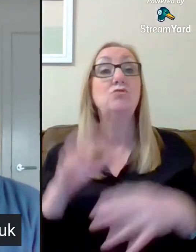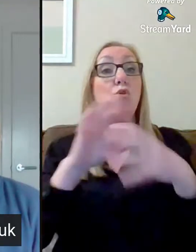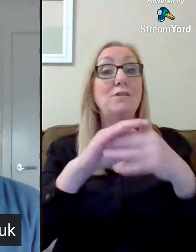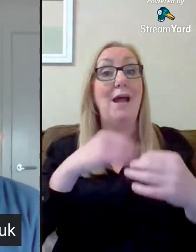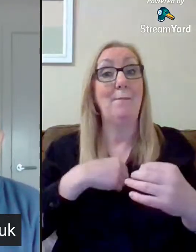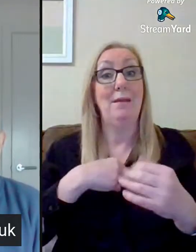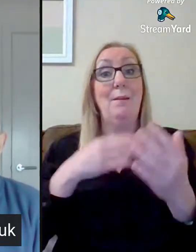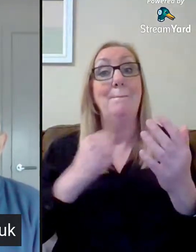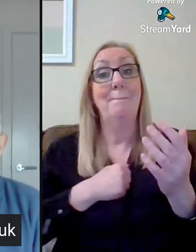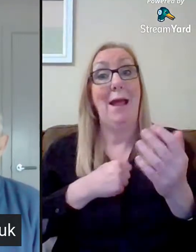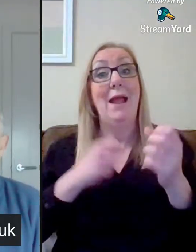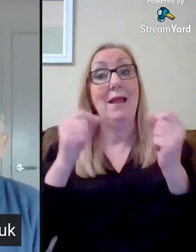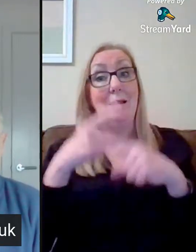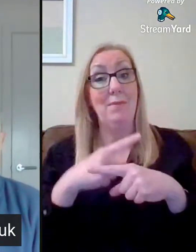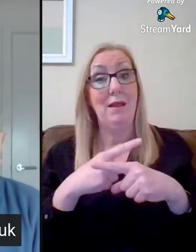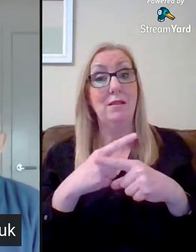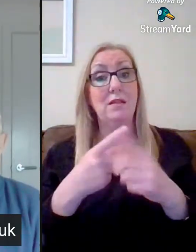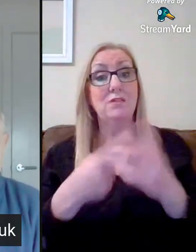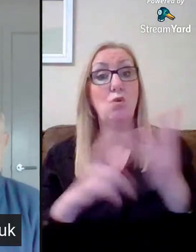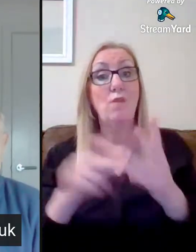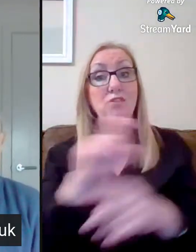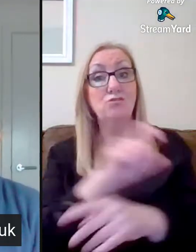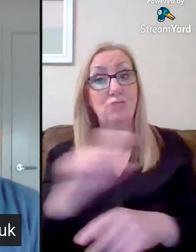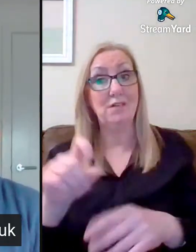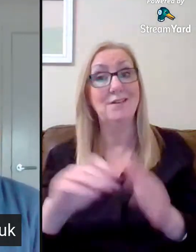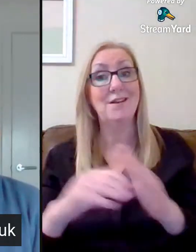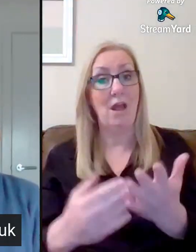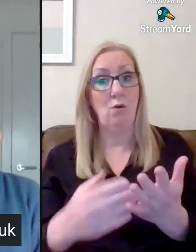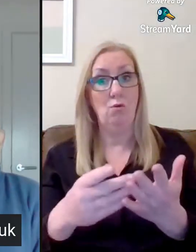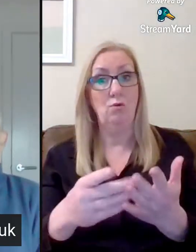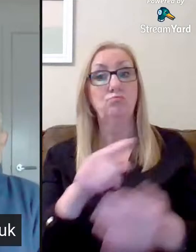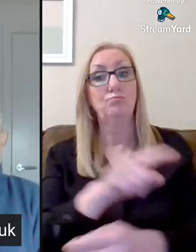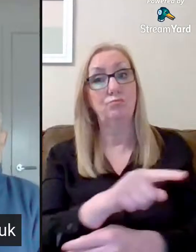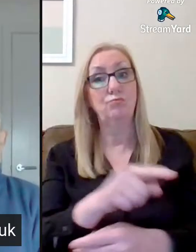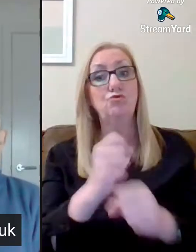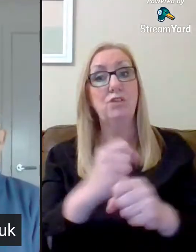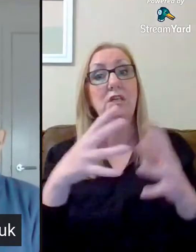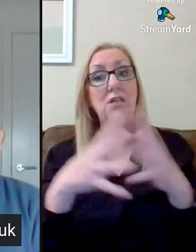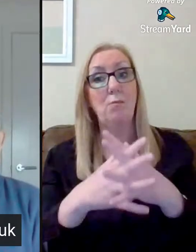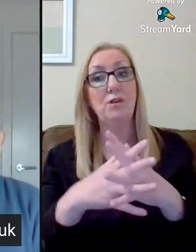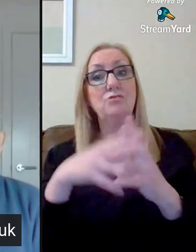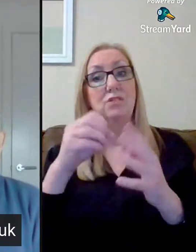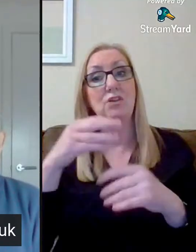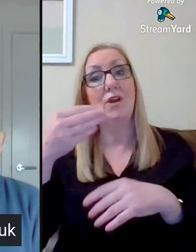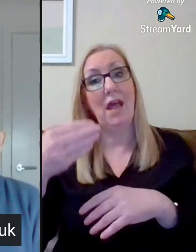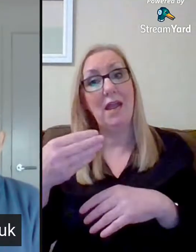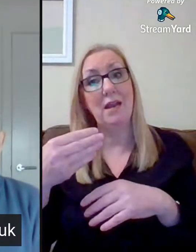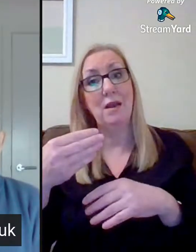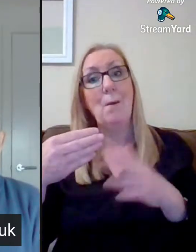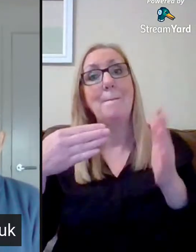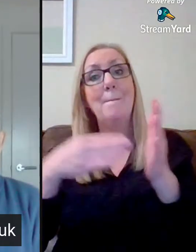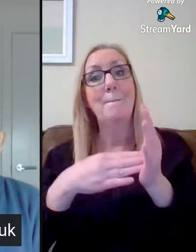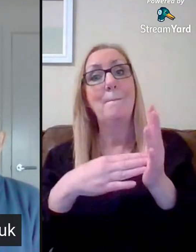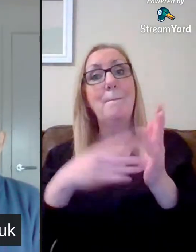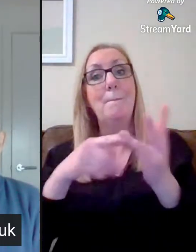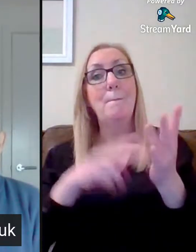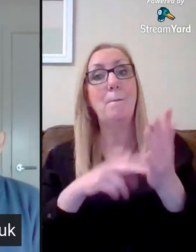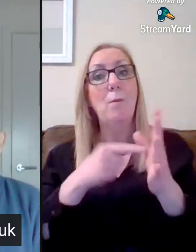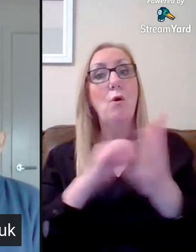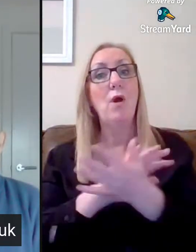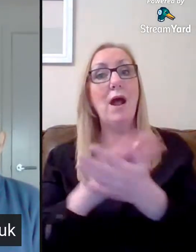my email address is on the screen just now. It's gw09monaghanjamesatglow.sch